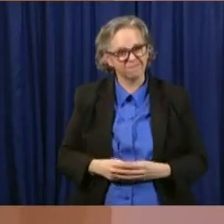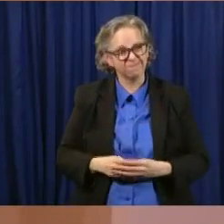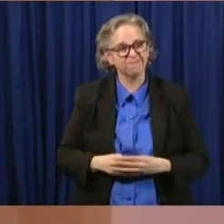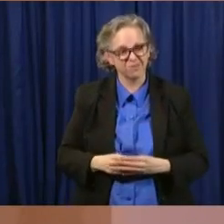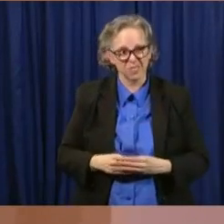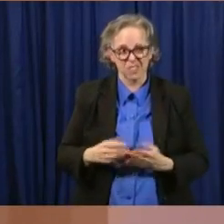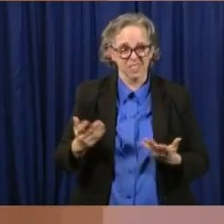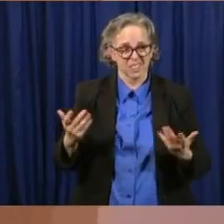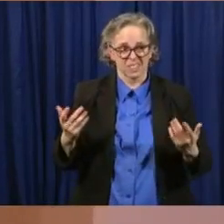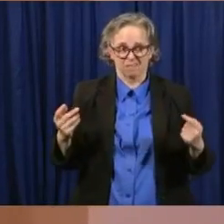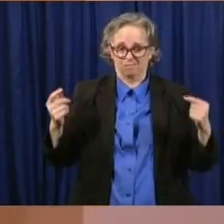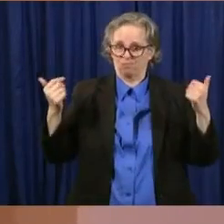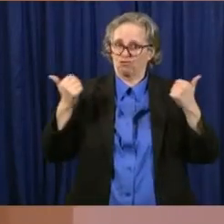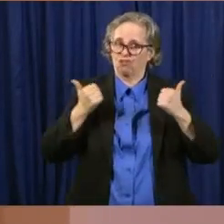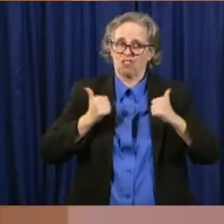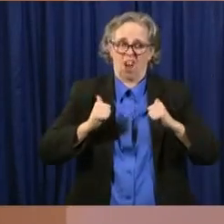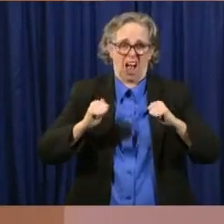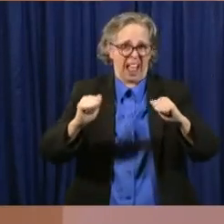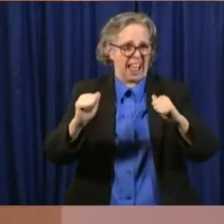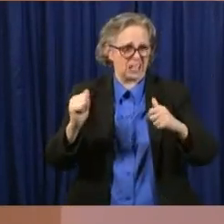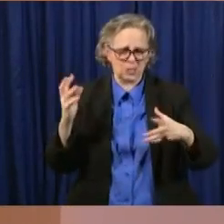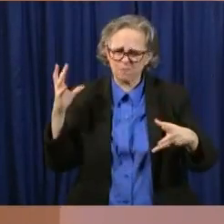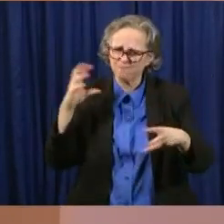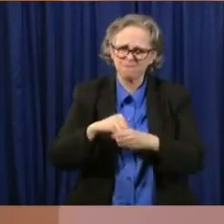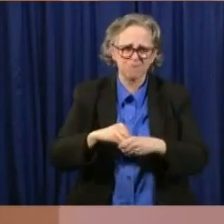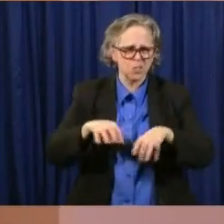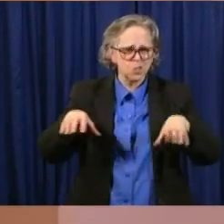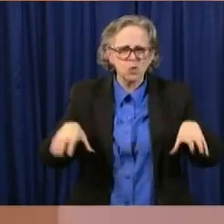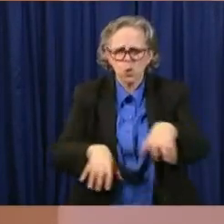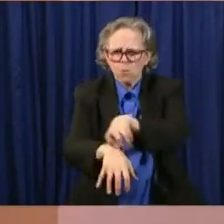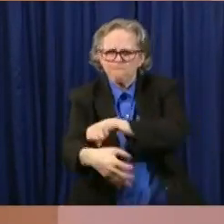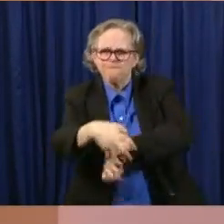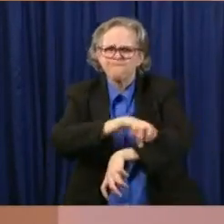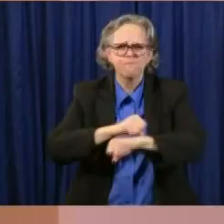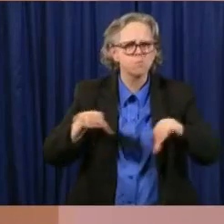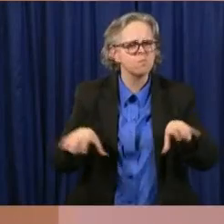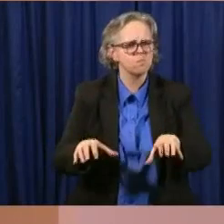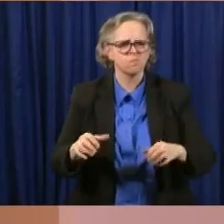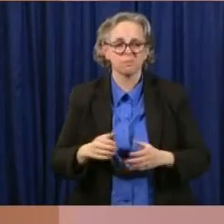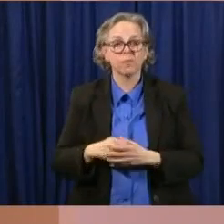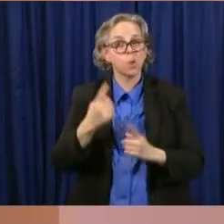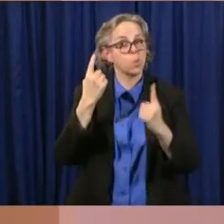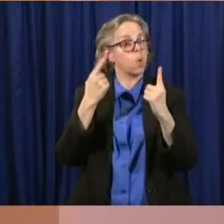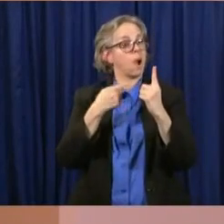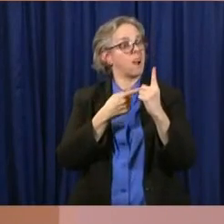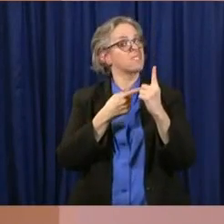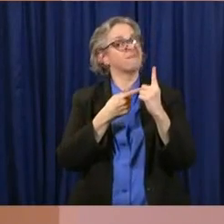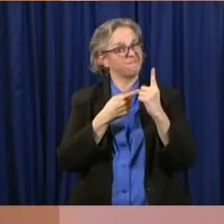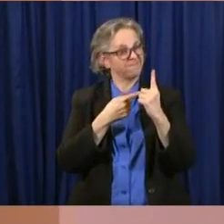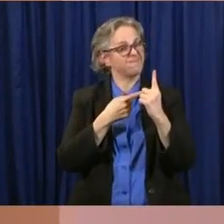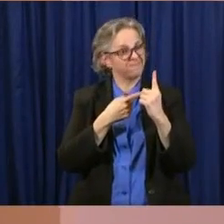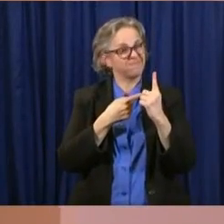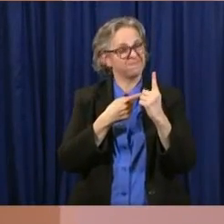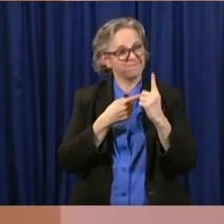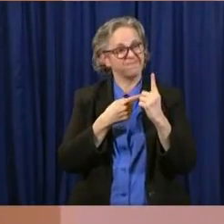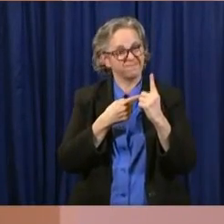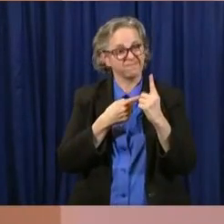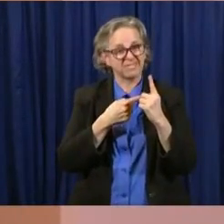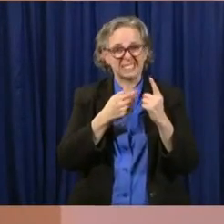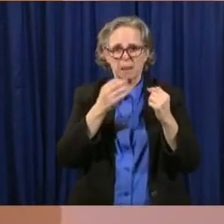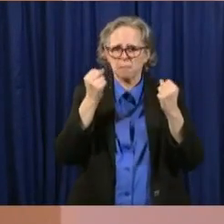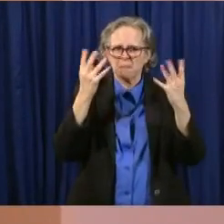parts here as part of the team. And one of the things that I have tried to do at these 2 p.m.s is to, news conferences, this is talk about the